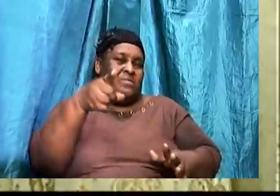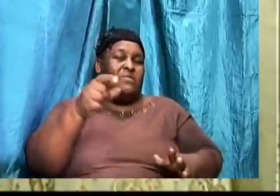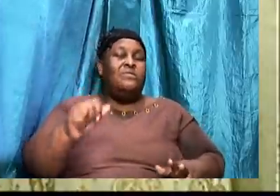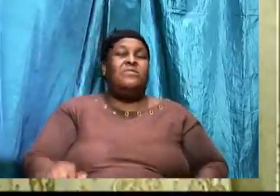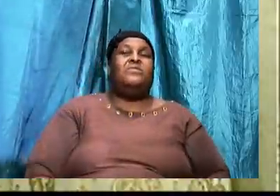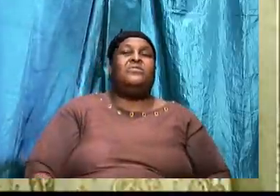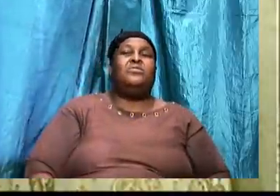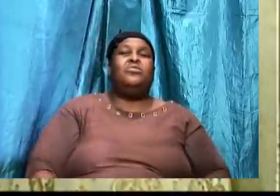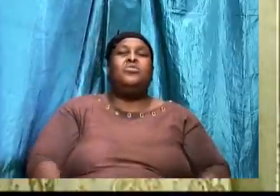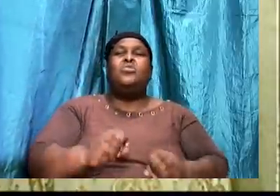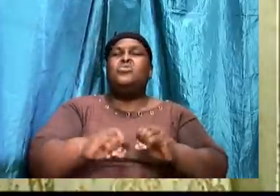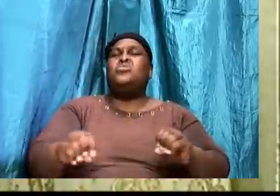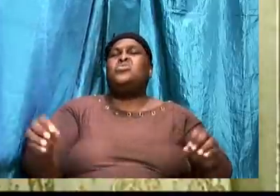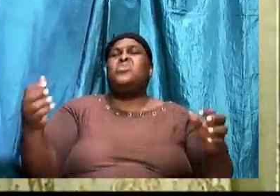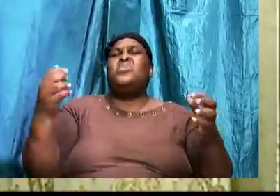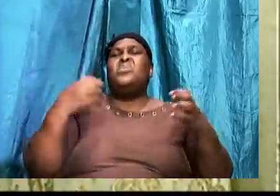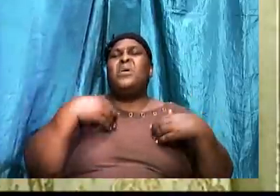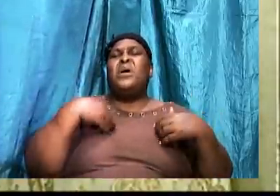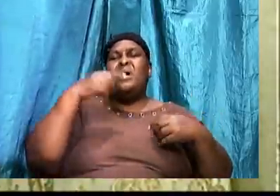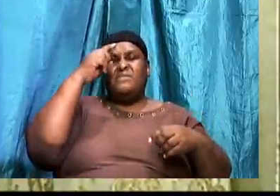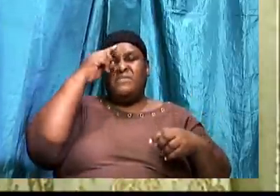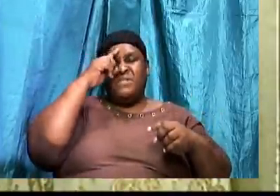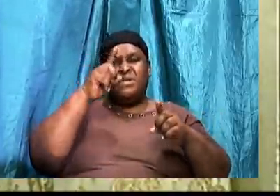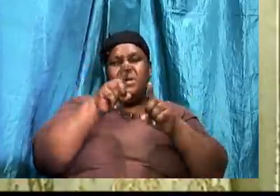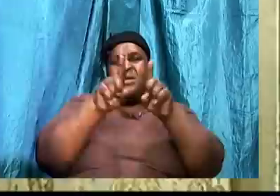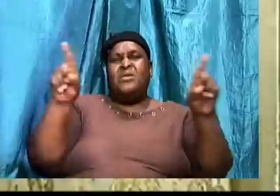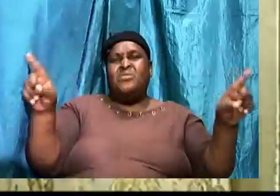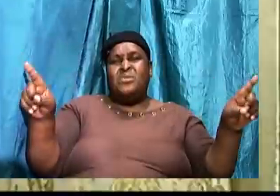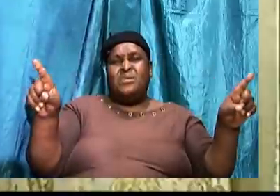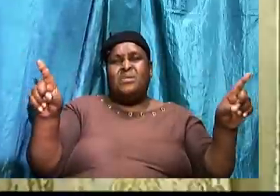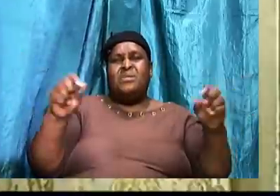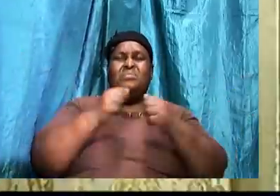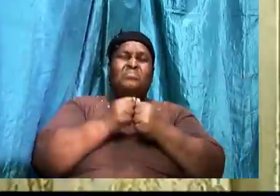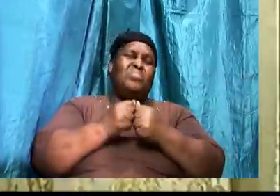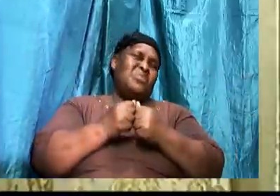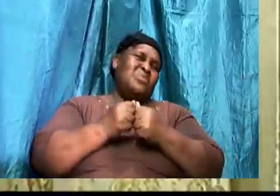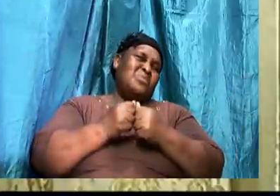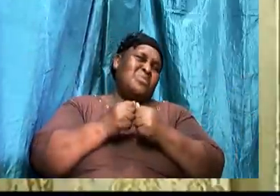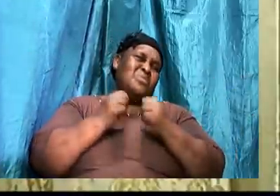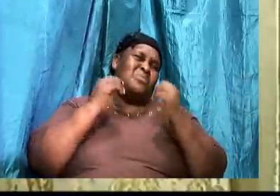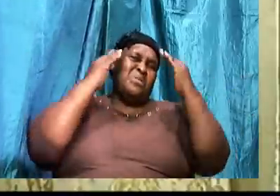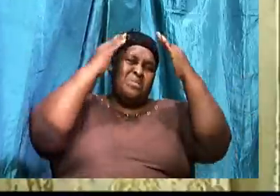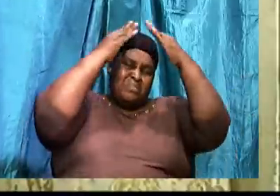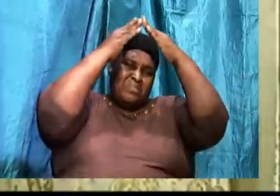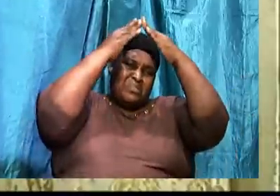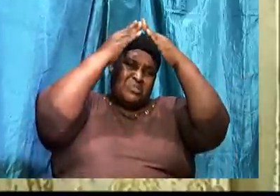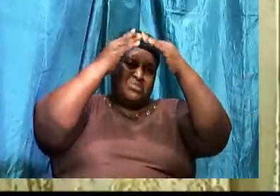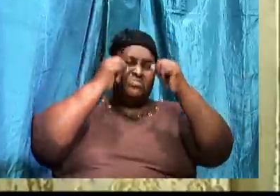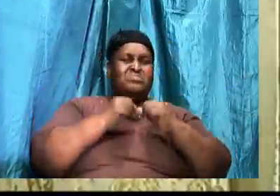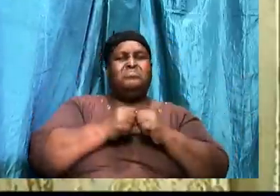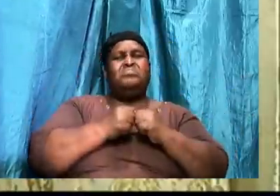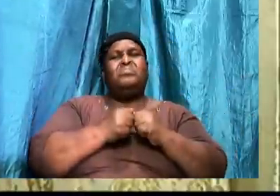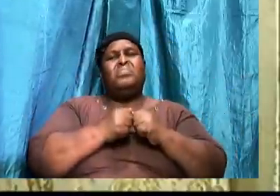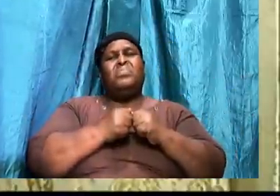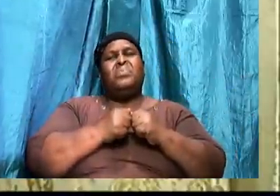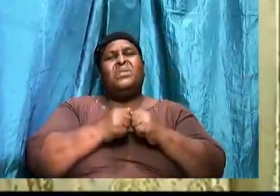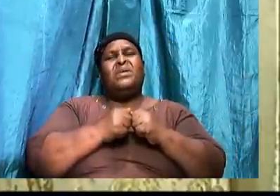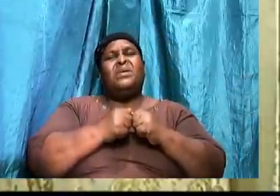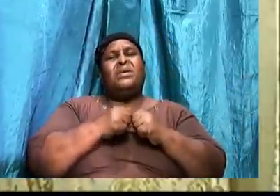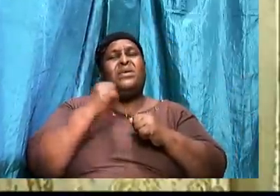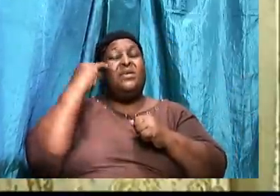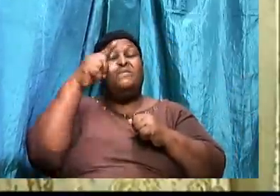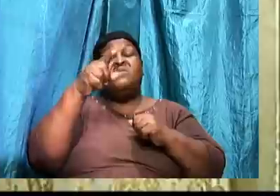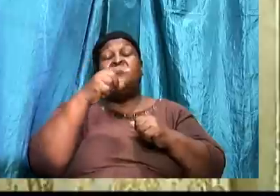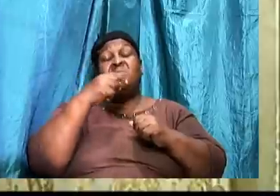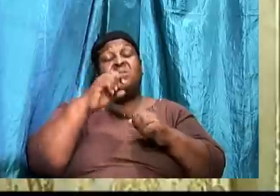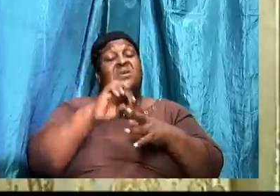Do not agree with bishop. Or if you. Even. Say that this thing. Is not scriptural.